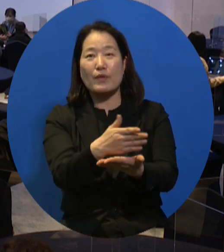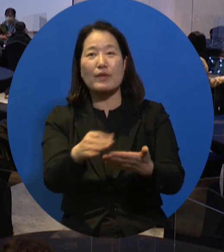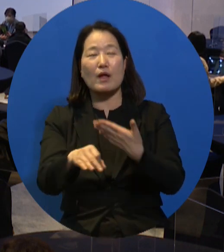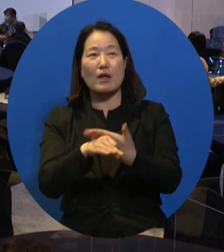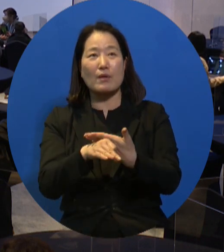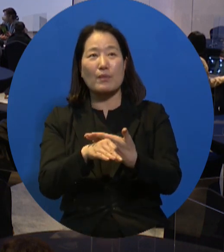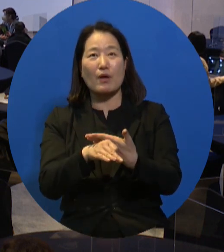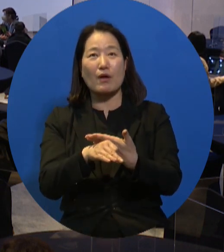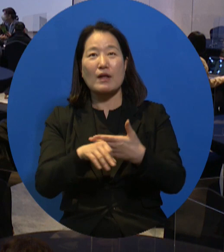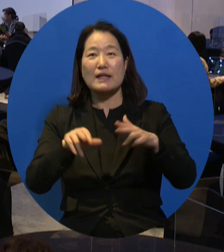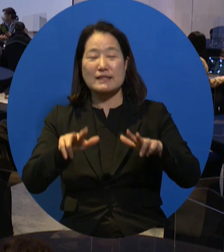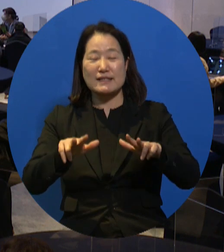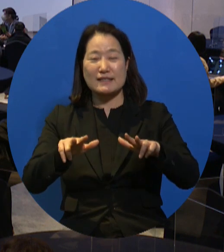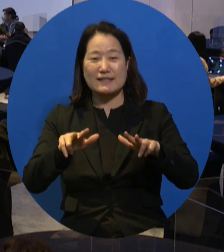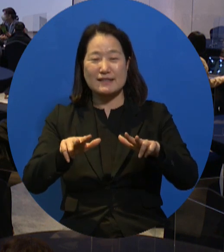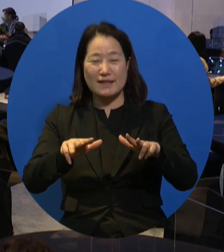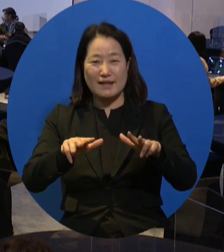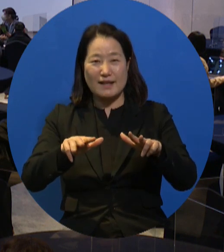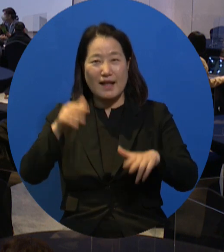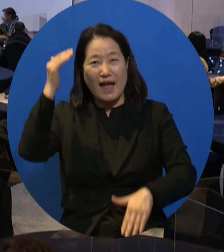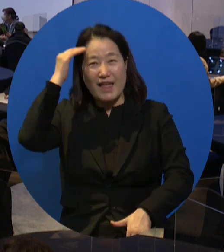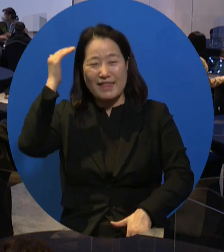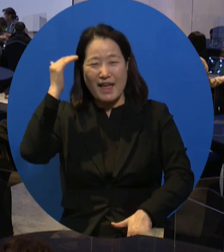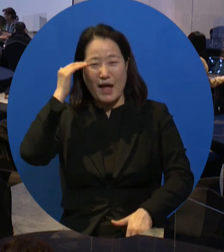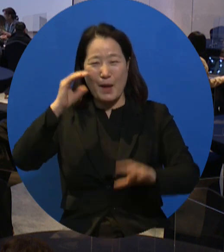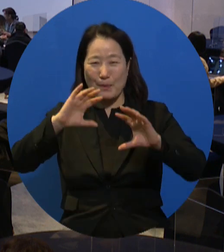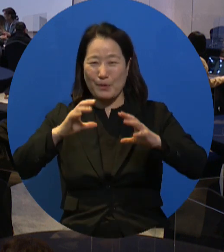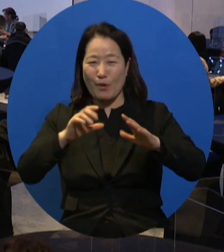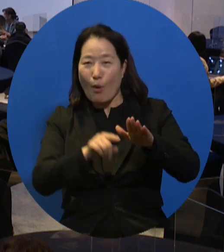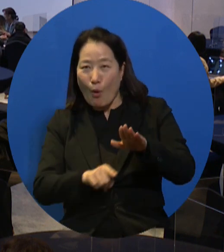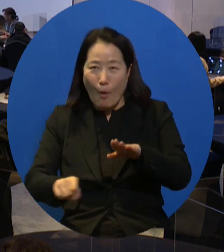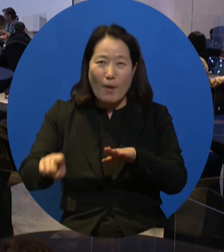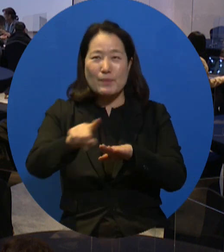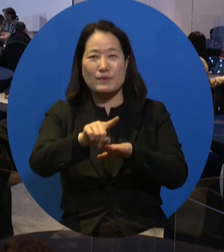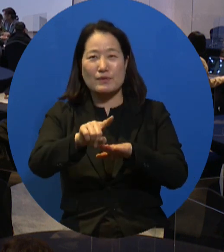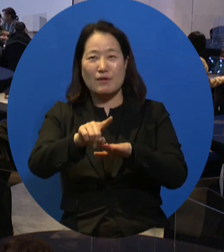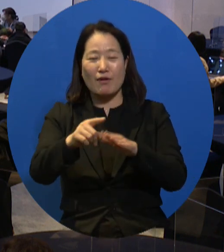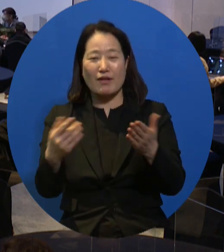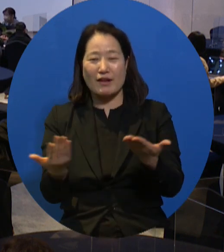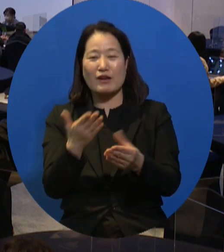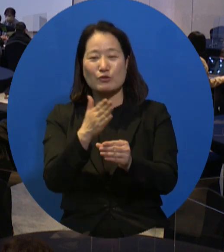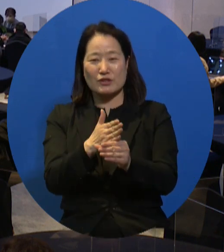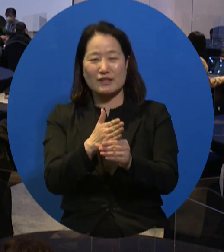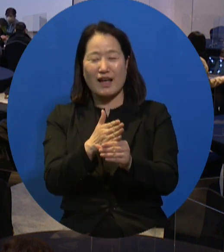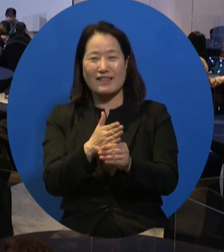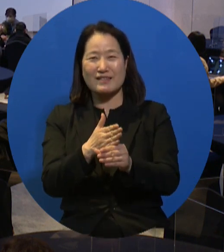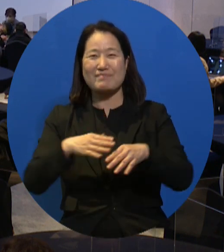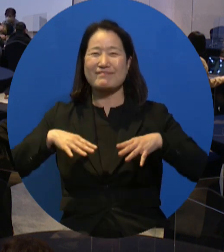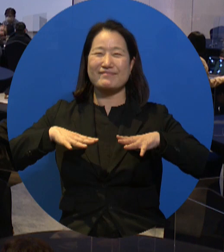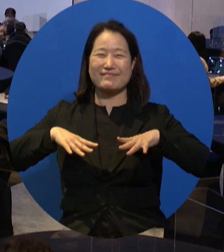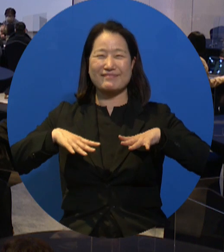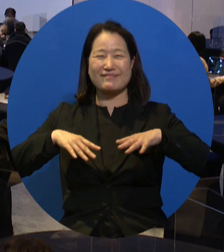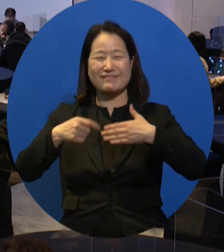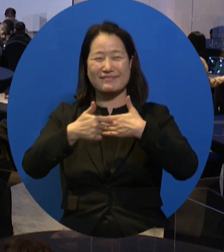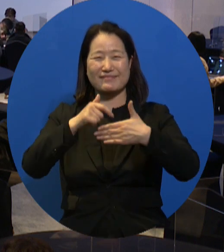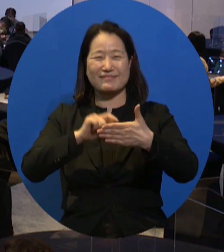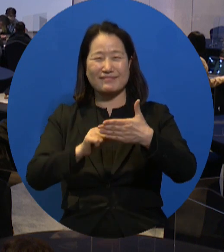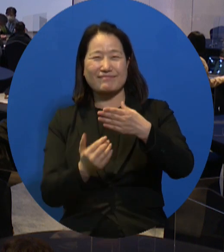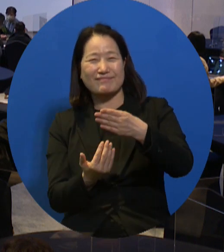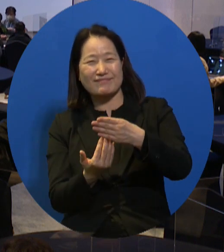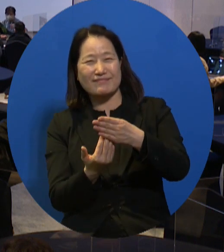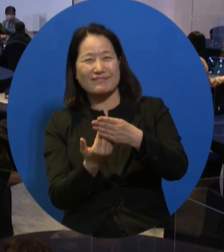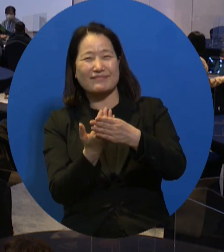If not, then it really means that Korea is actually a forerunner or a pioneer